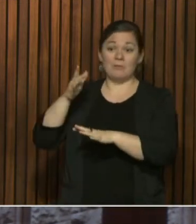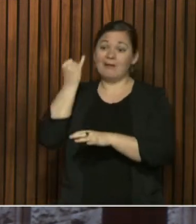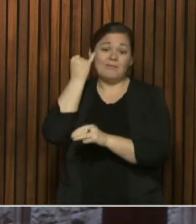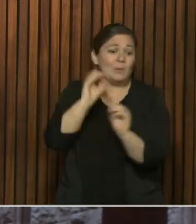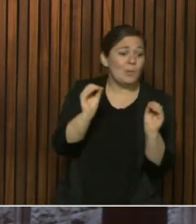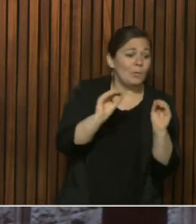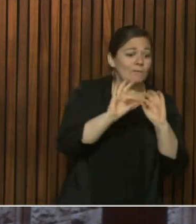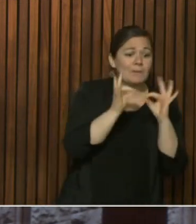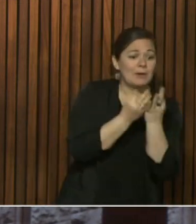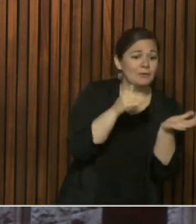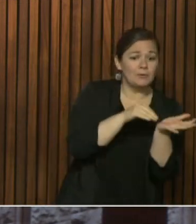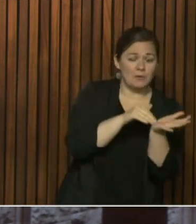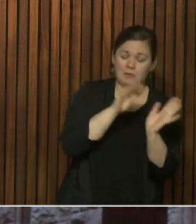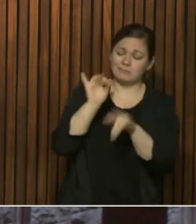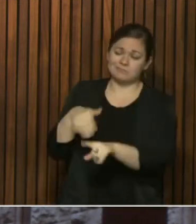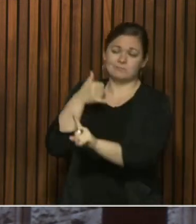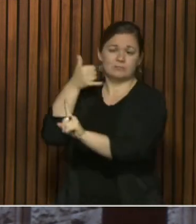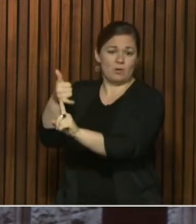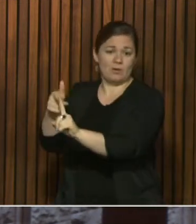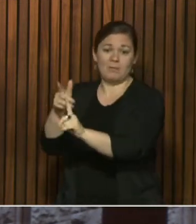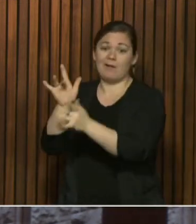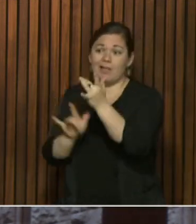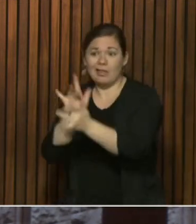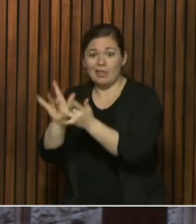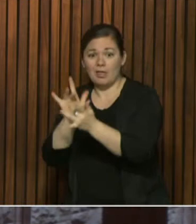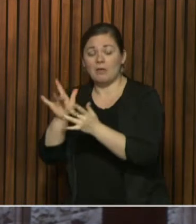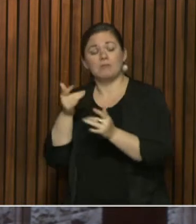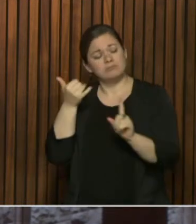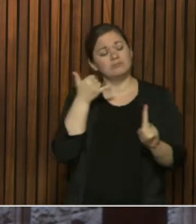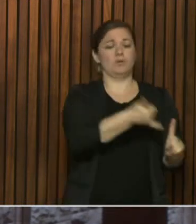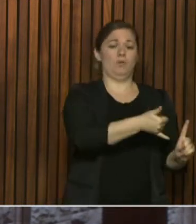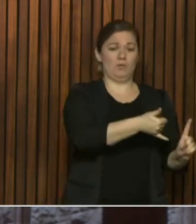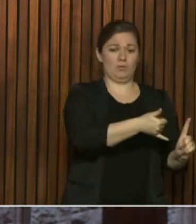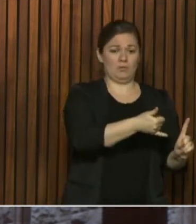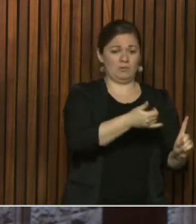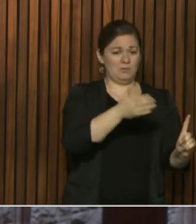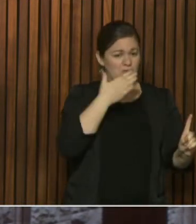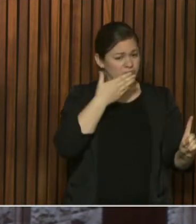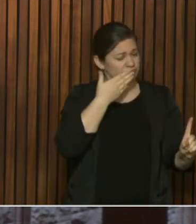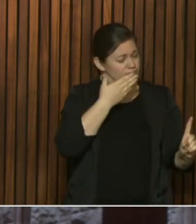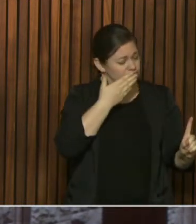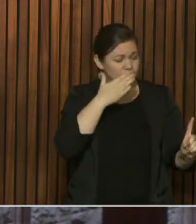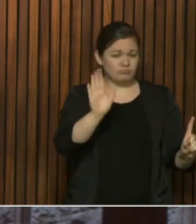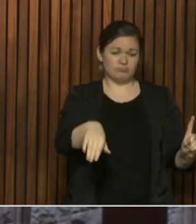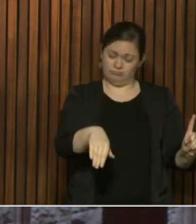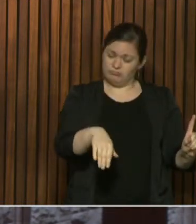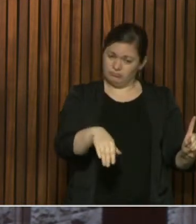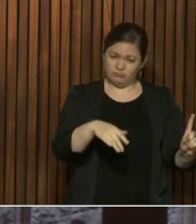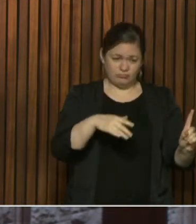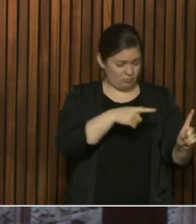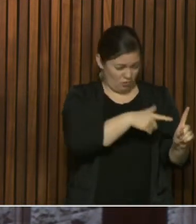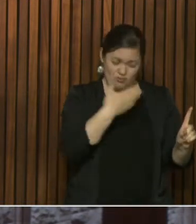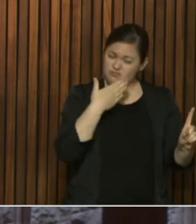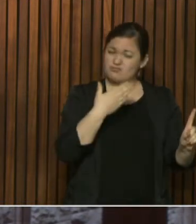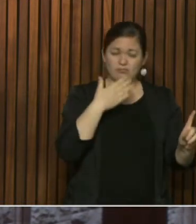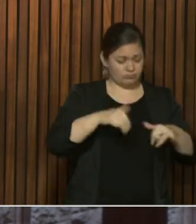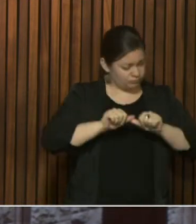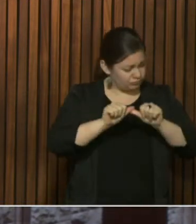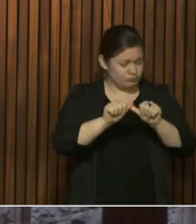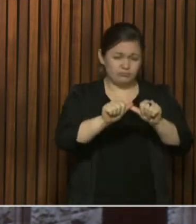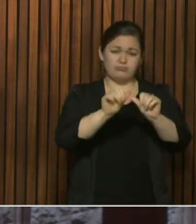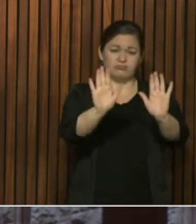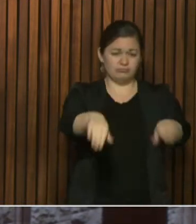trouble reaching in some cases, then call telehealth. It still has a good place to call for advice and direction. Same as the self-assessment tool,